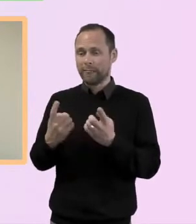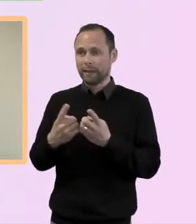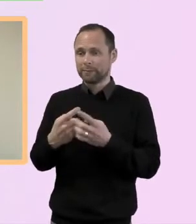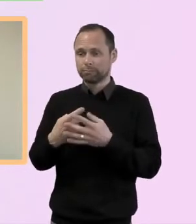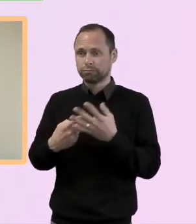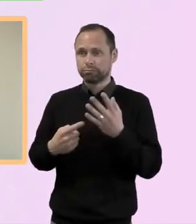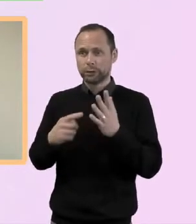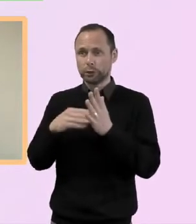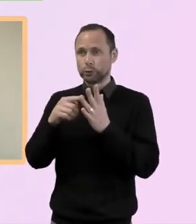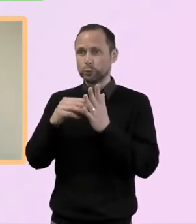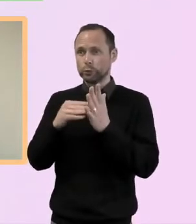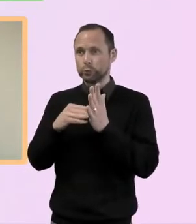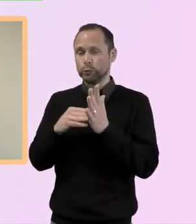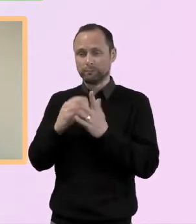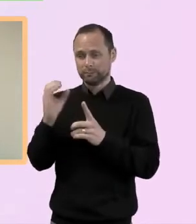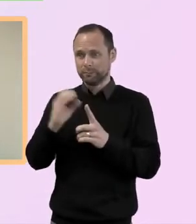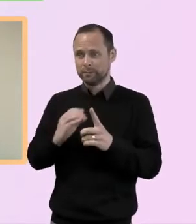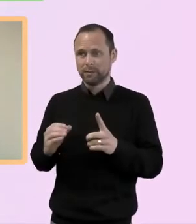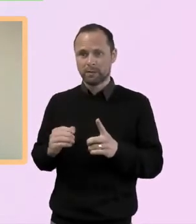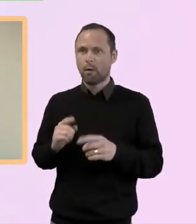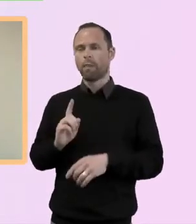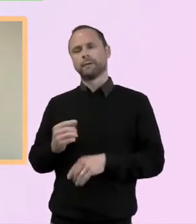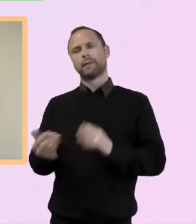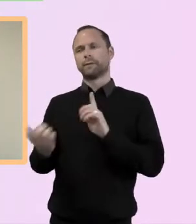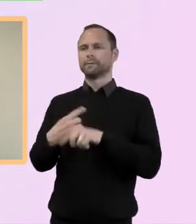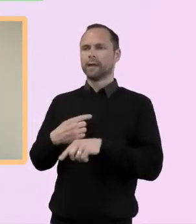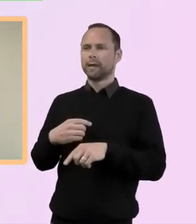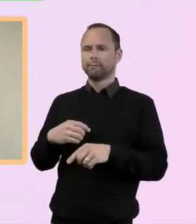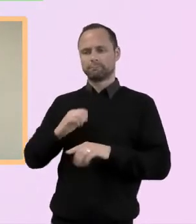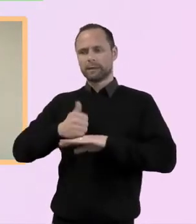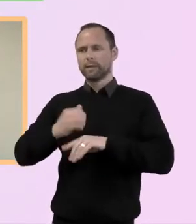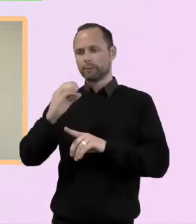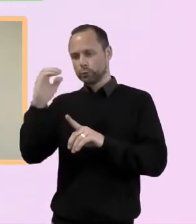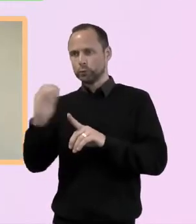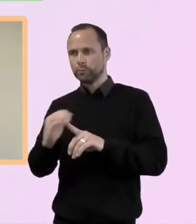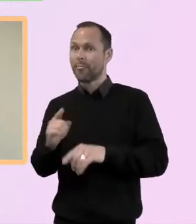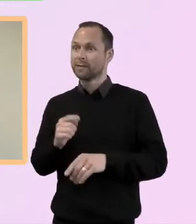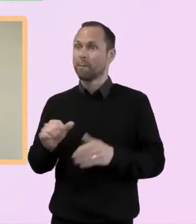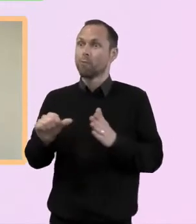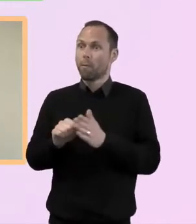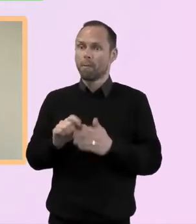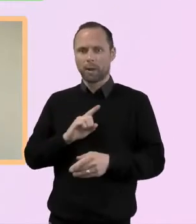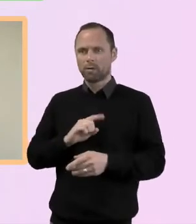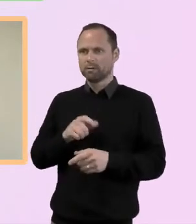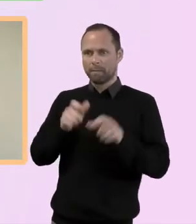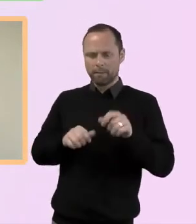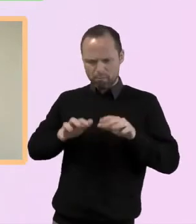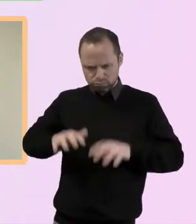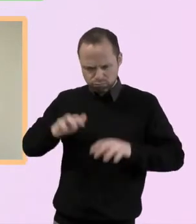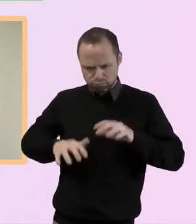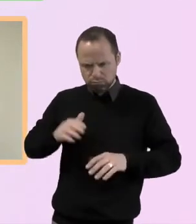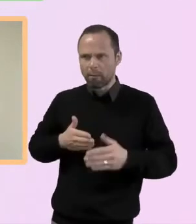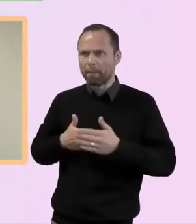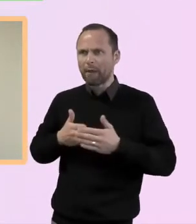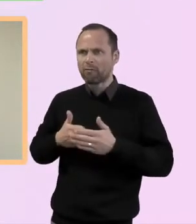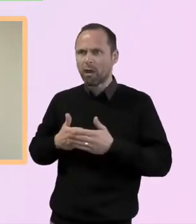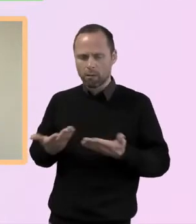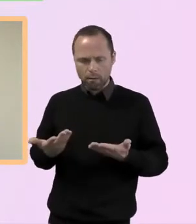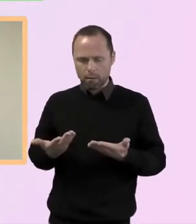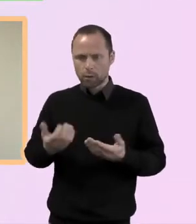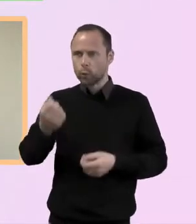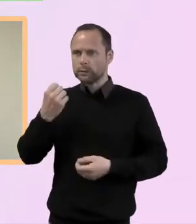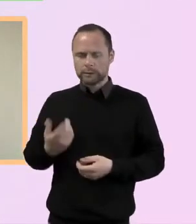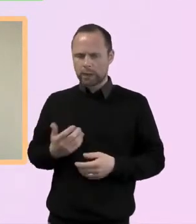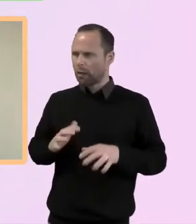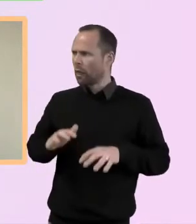wasn't like, hey, Zoom's the answer. The other, you know, it was actually Zoom's a problem because, because people aren't technically literate that, you know, they're